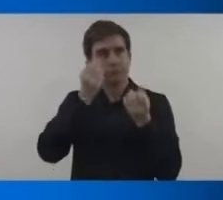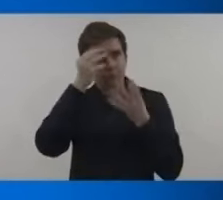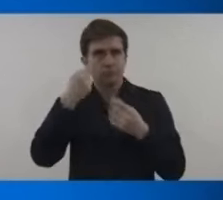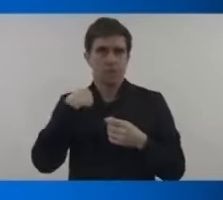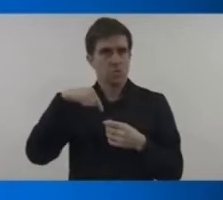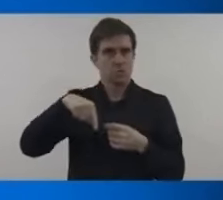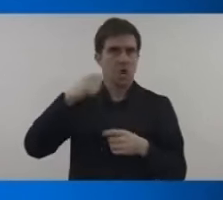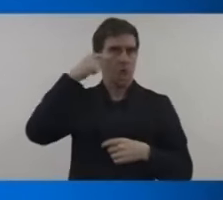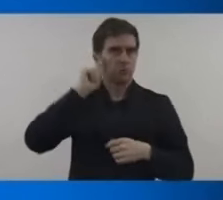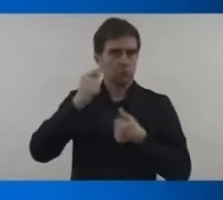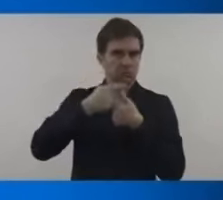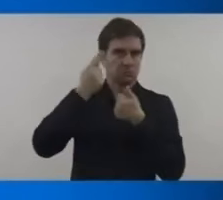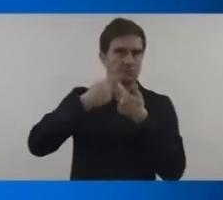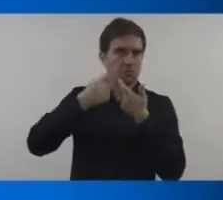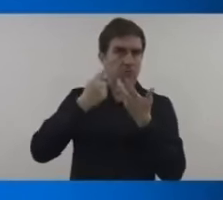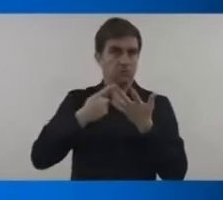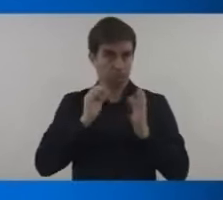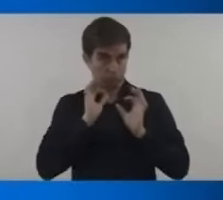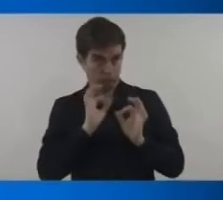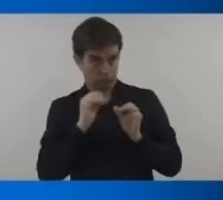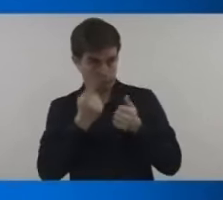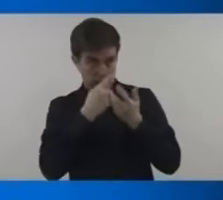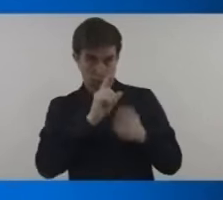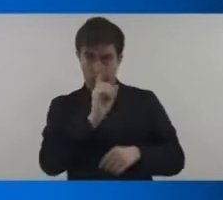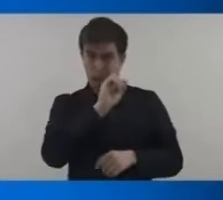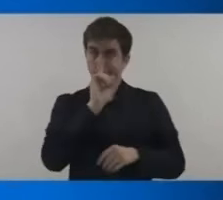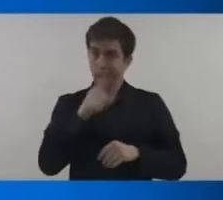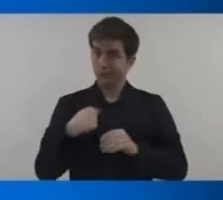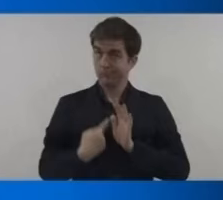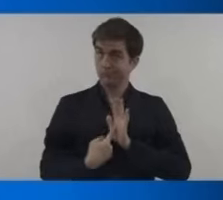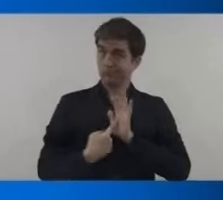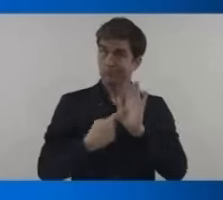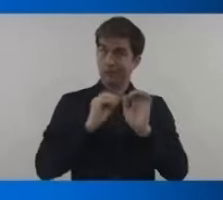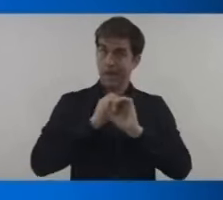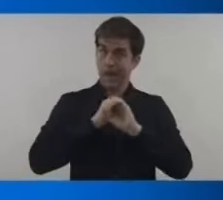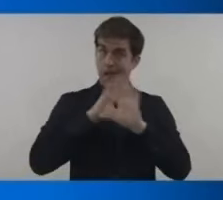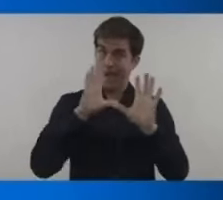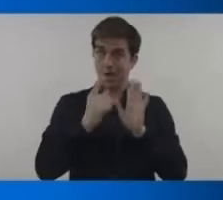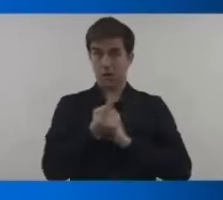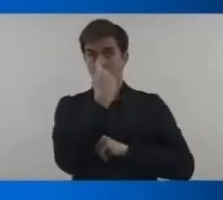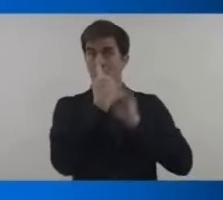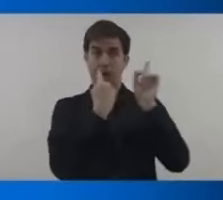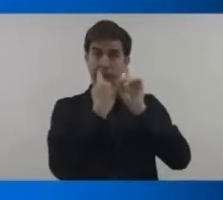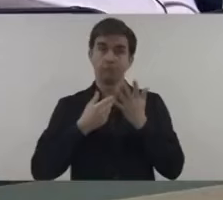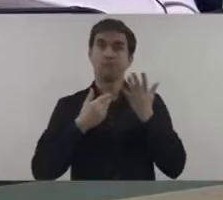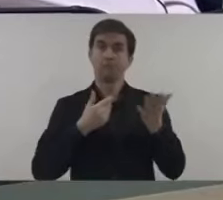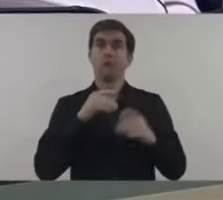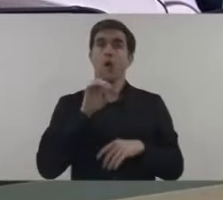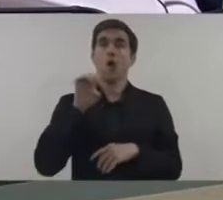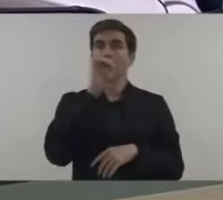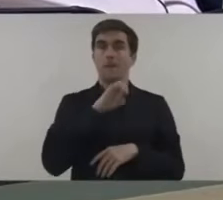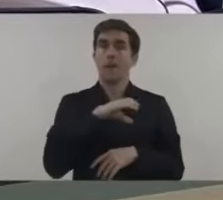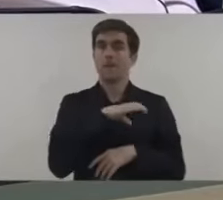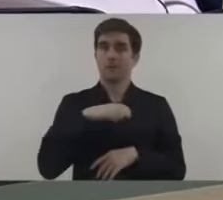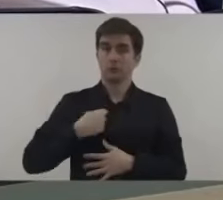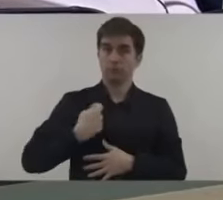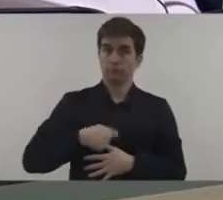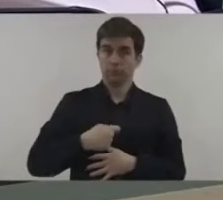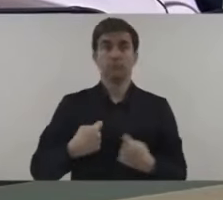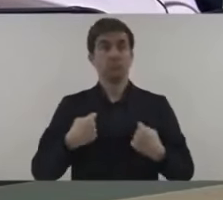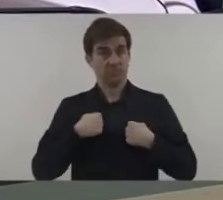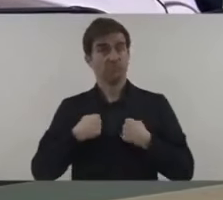more than 250 sunny days a year in baku unfortunately